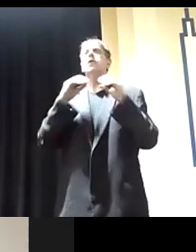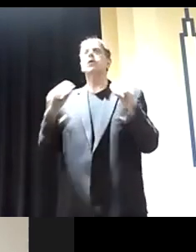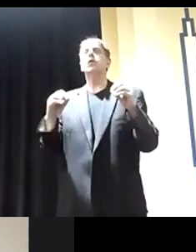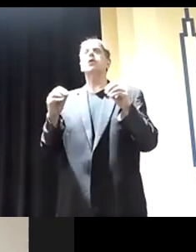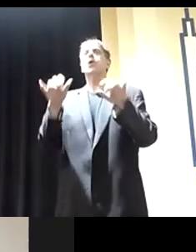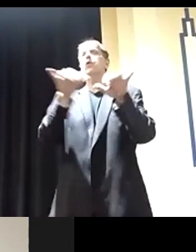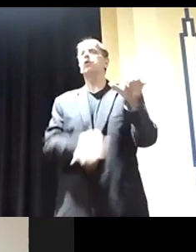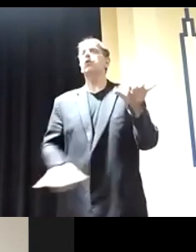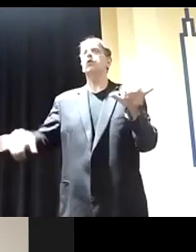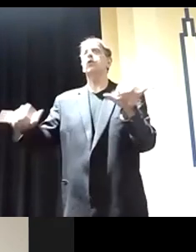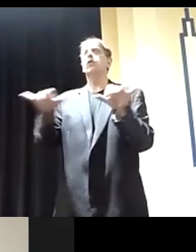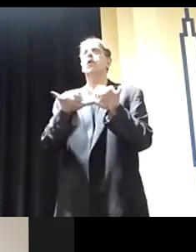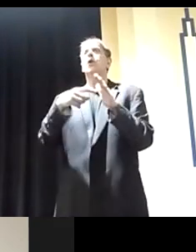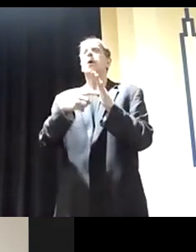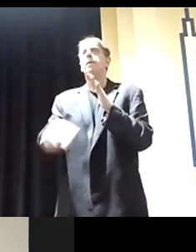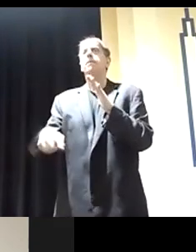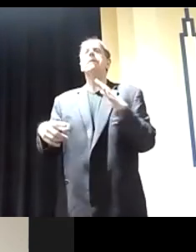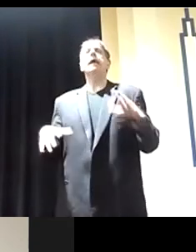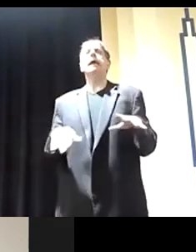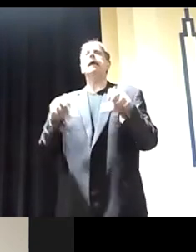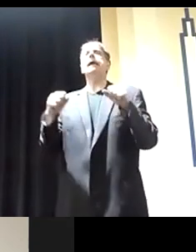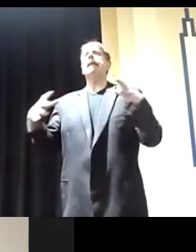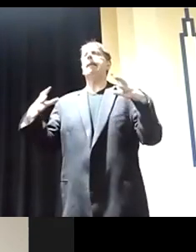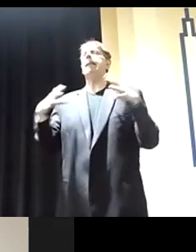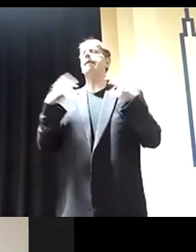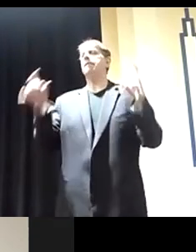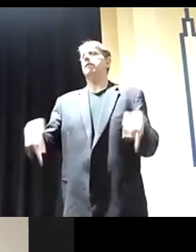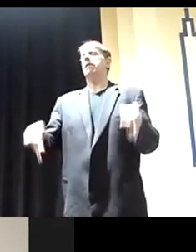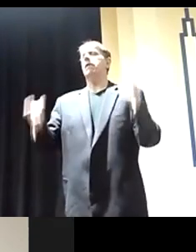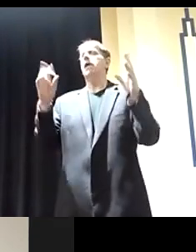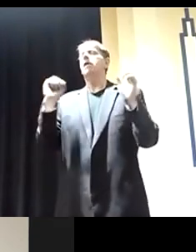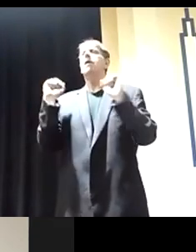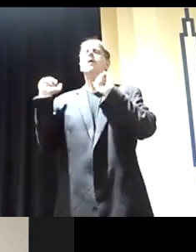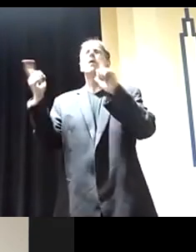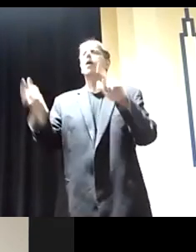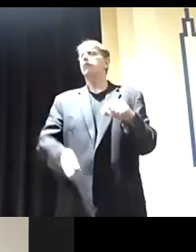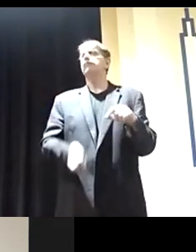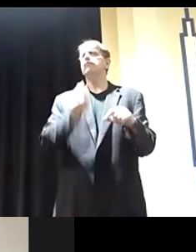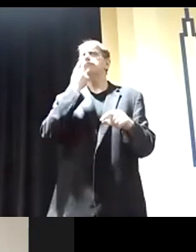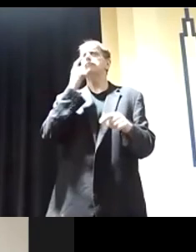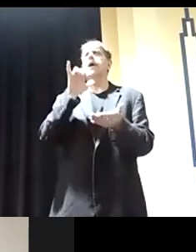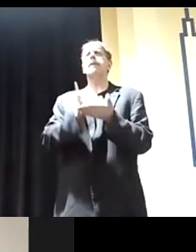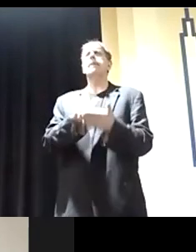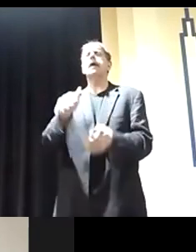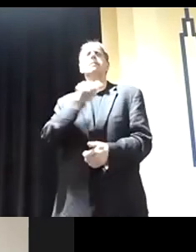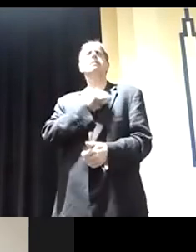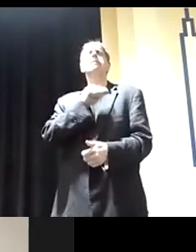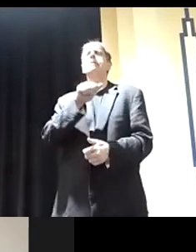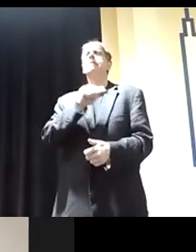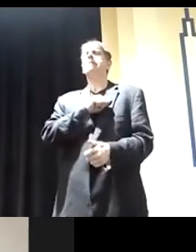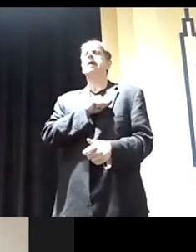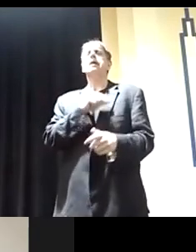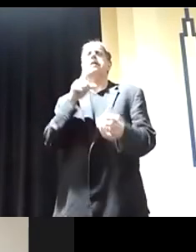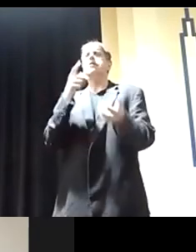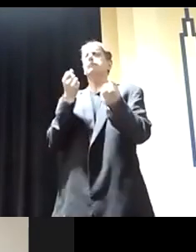in this country is a damn disgrace. Every single one of us knows it. And I have been absolutely